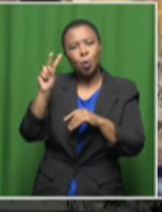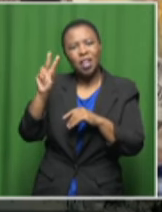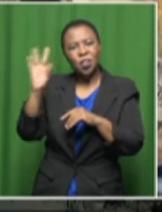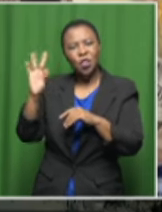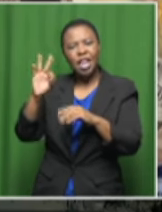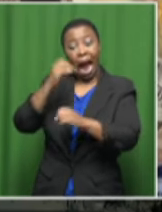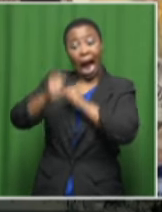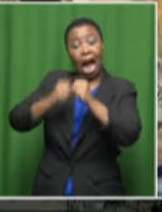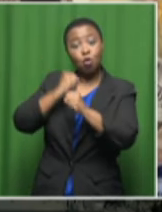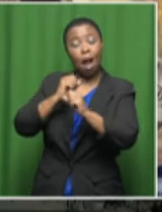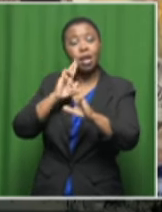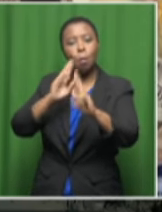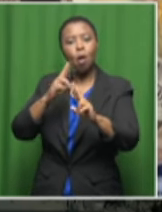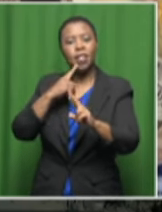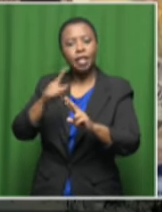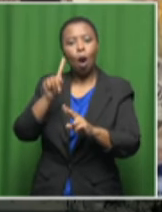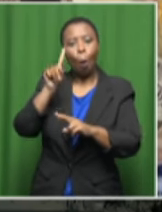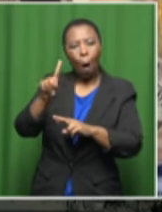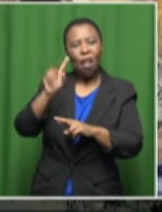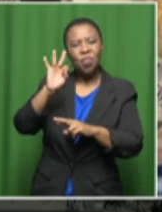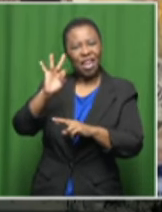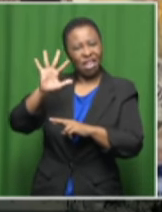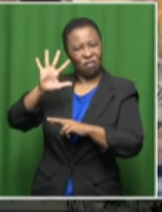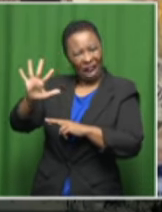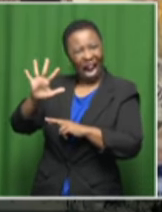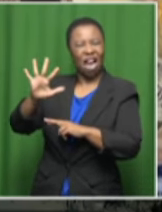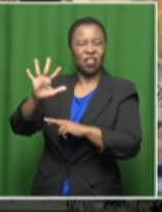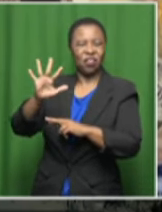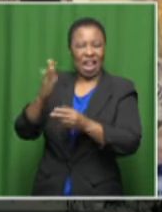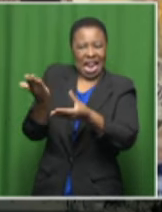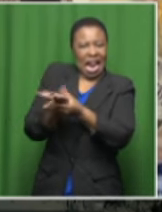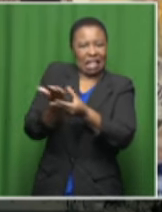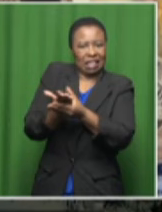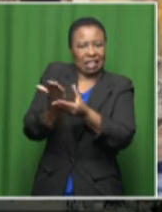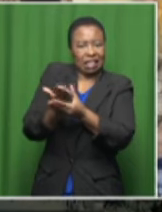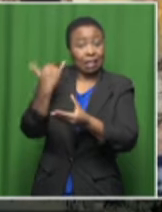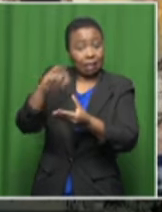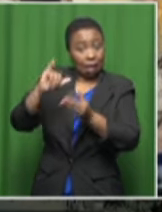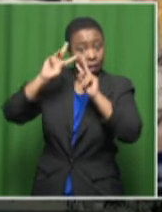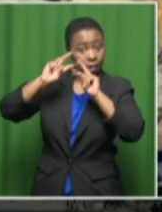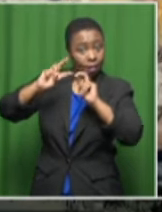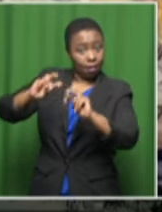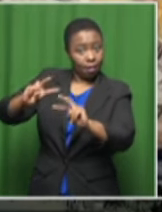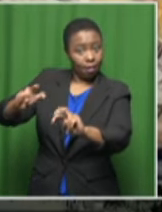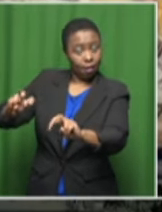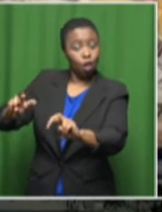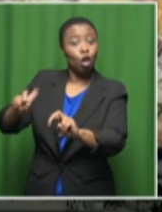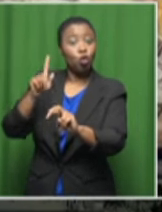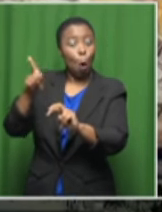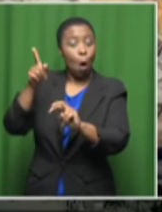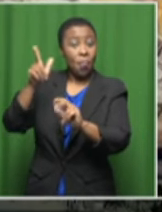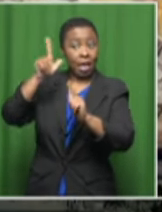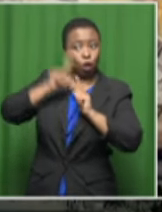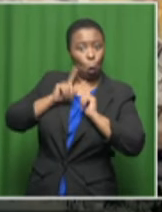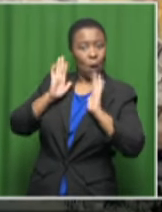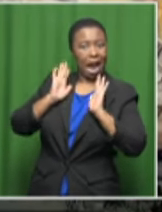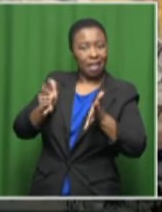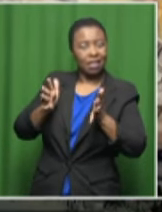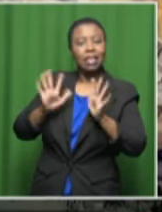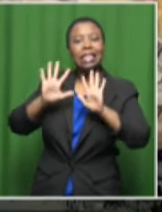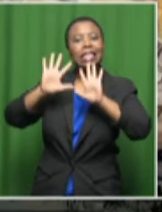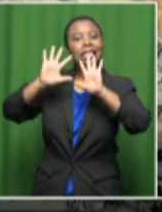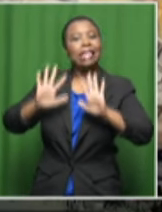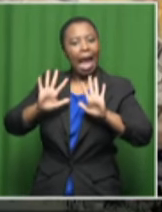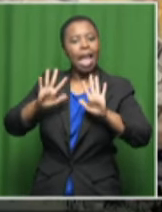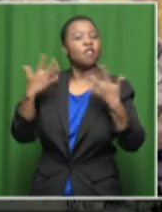indicated that there were 135 of those cases under investigation, of which we are told 10 have been